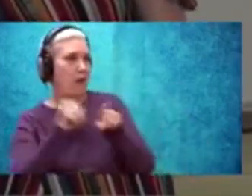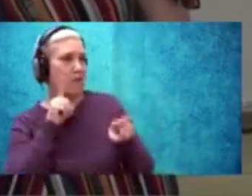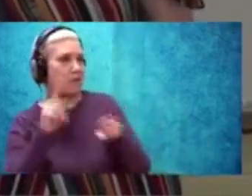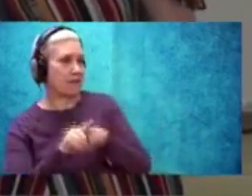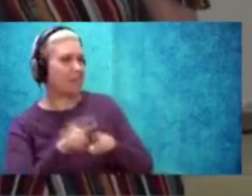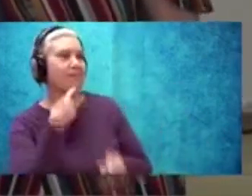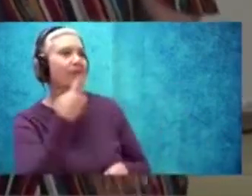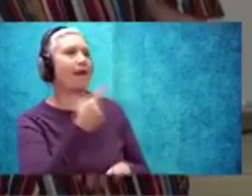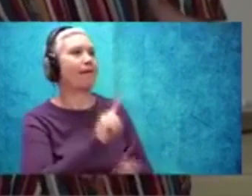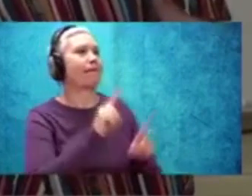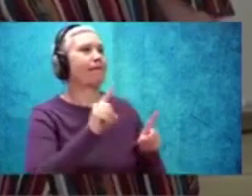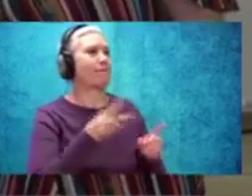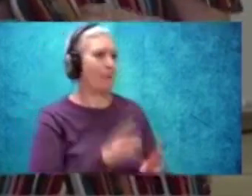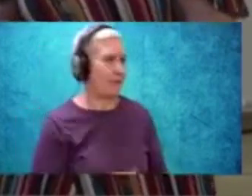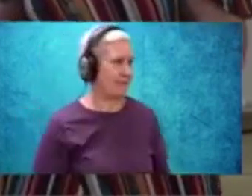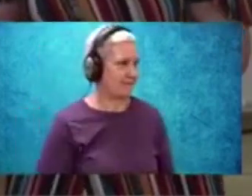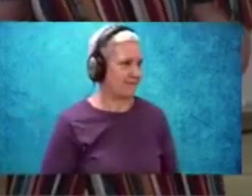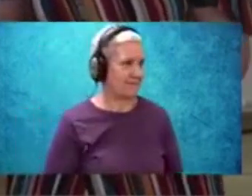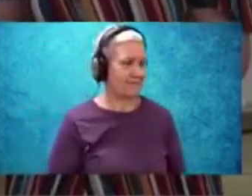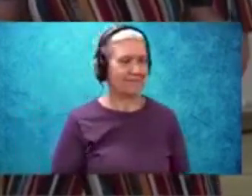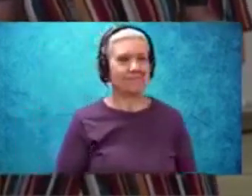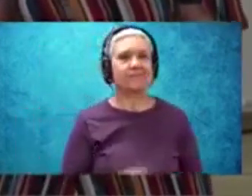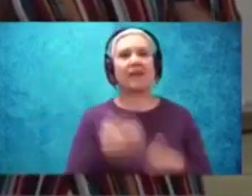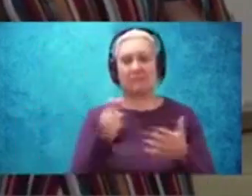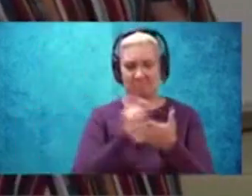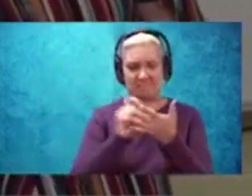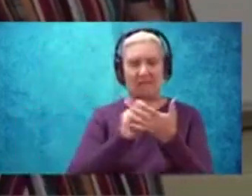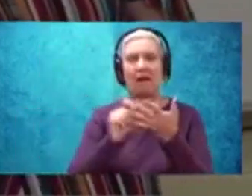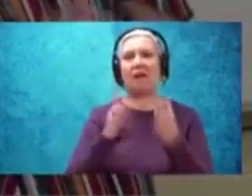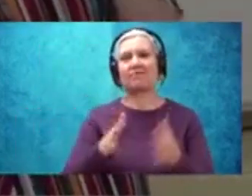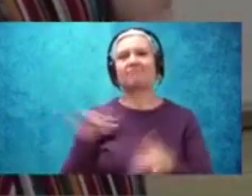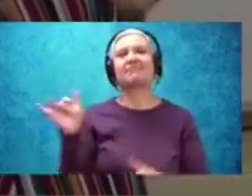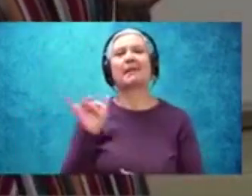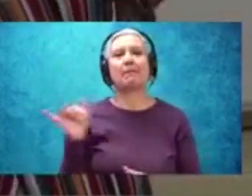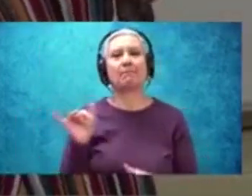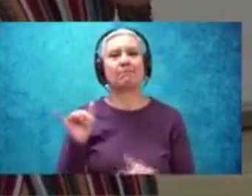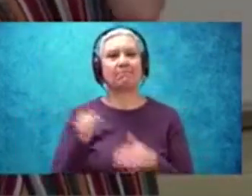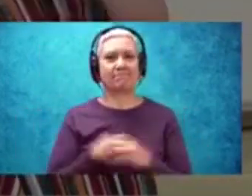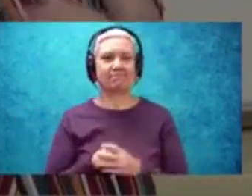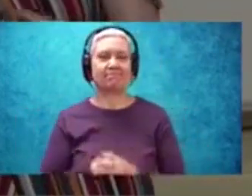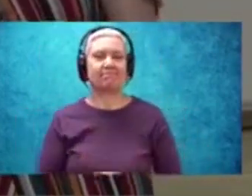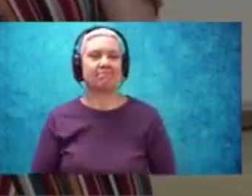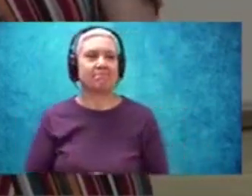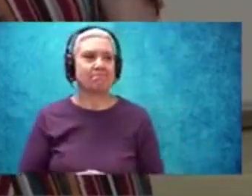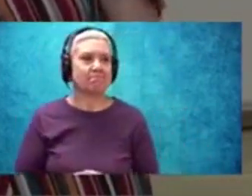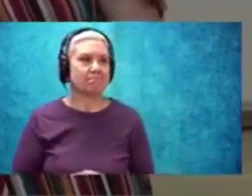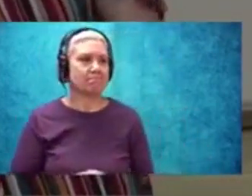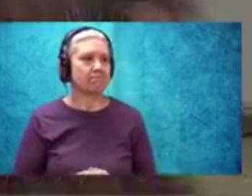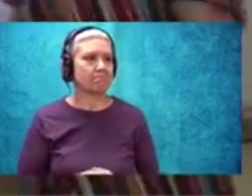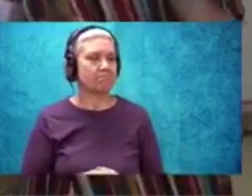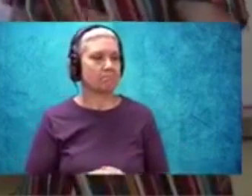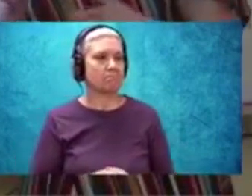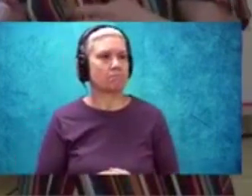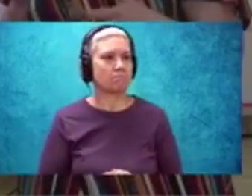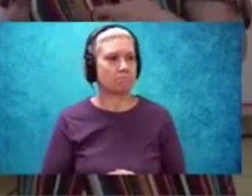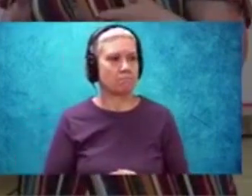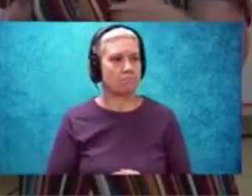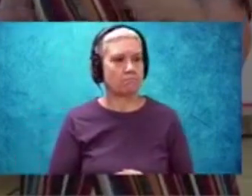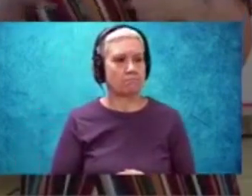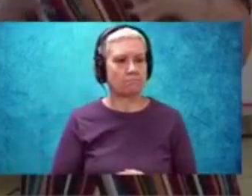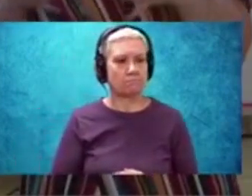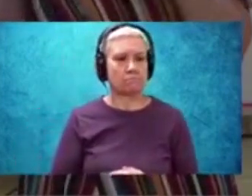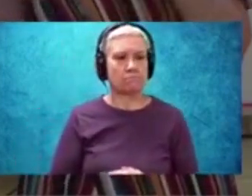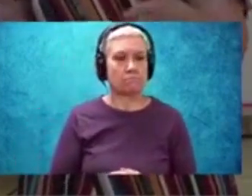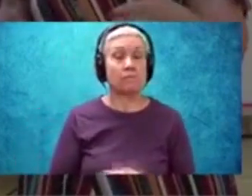we're different people. Same thing with author style. Okay. So we're going to look at a couple different texts and see